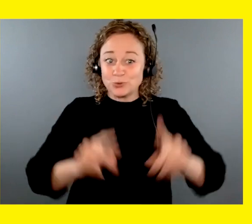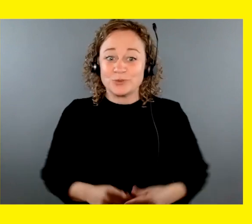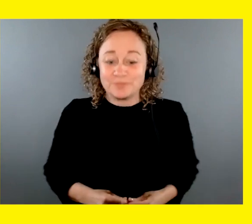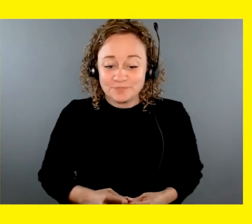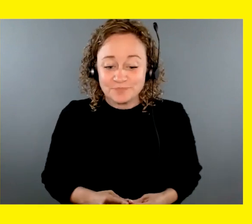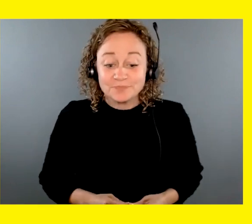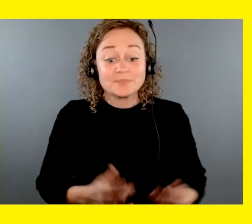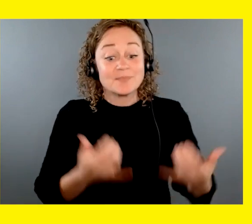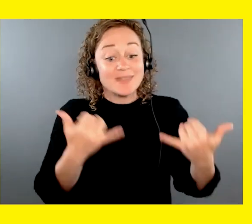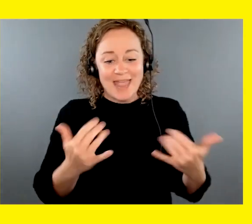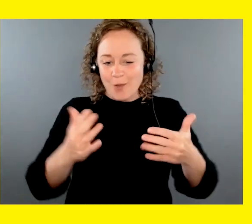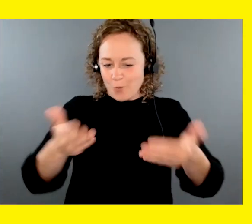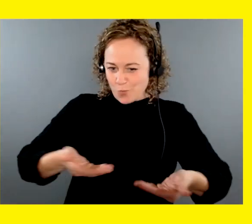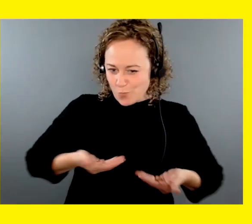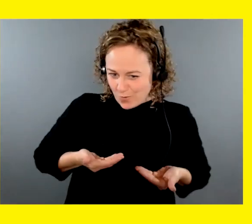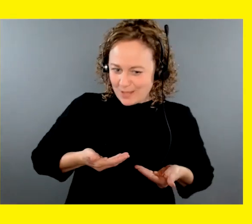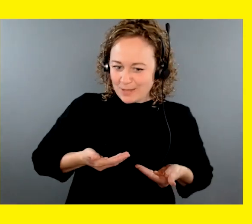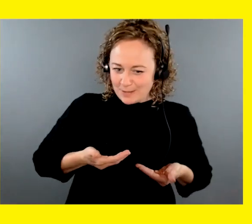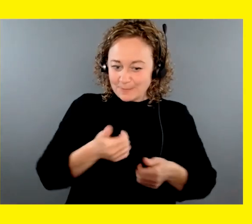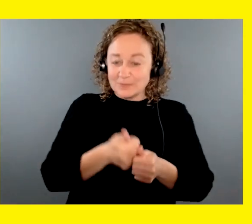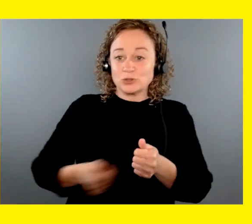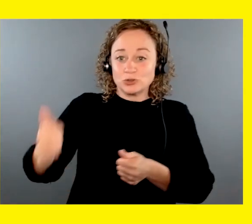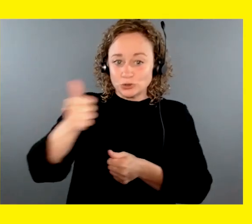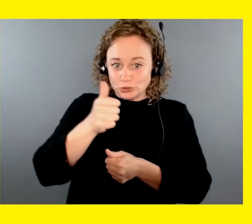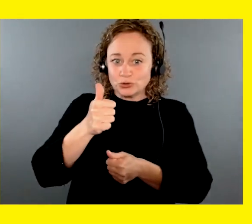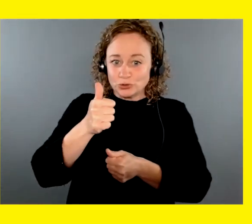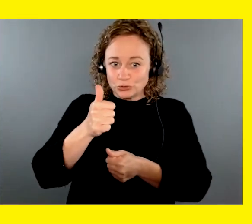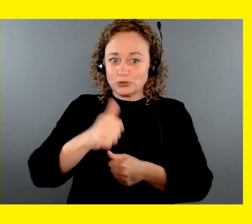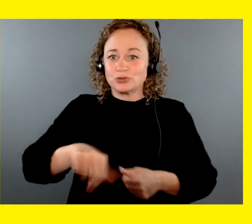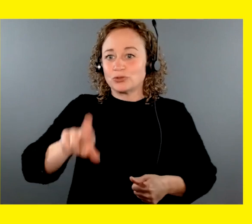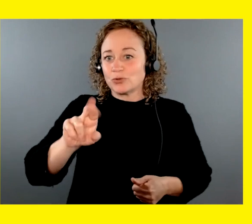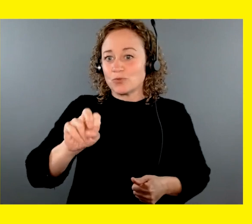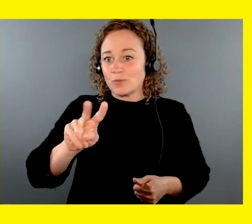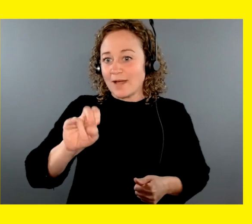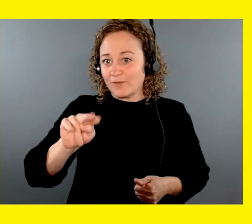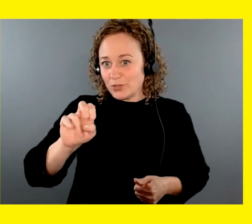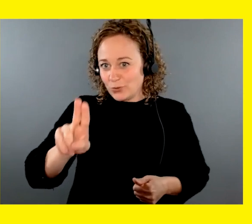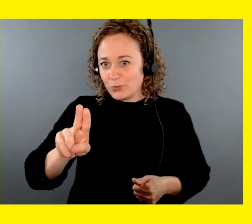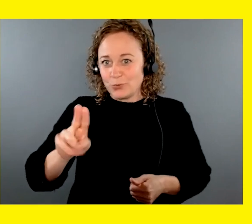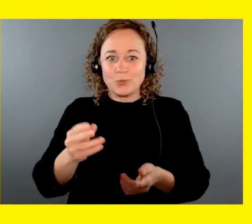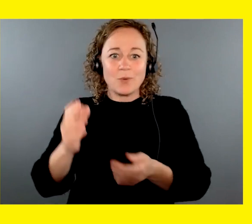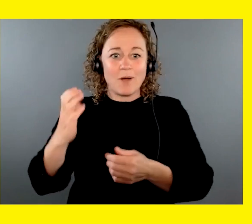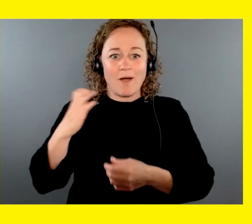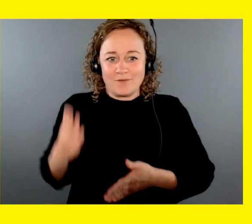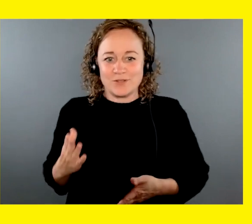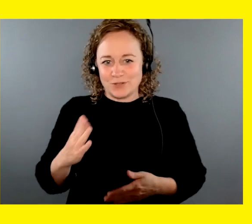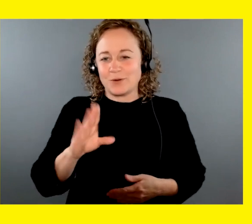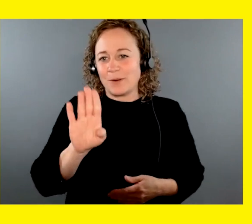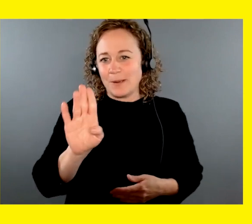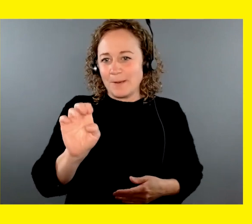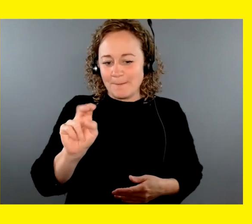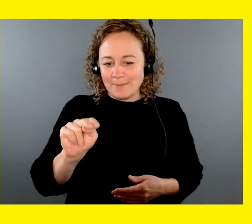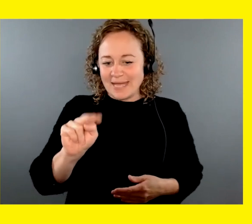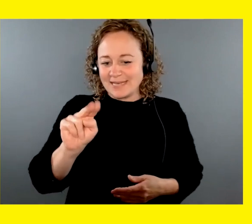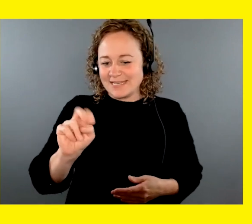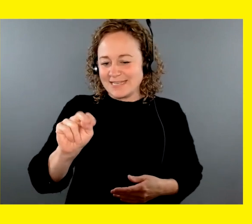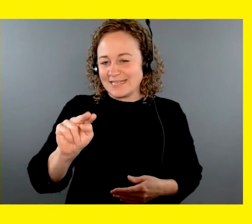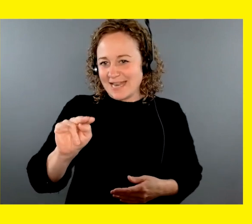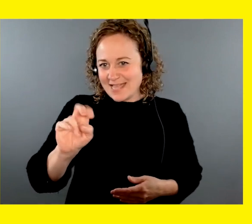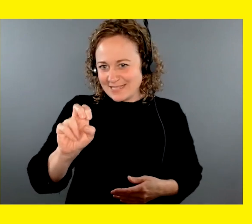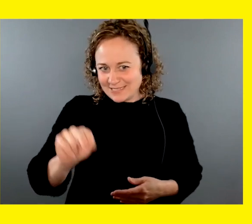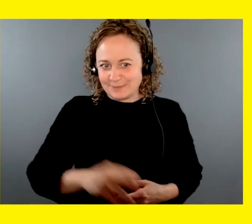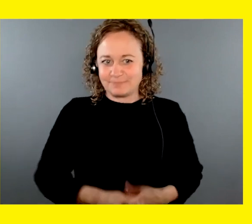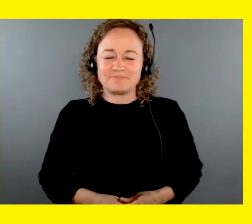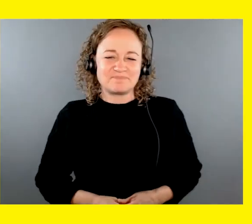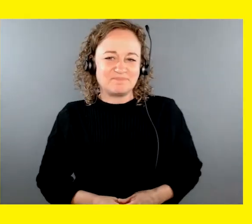now, I'd like to welcome CNIB's Chief Revenue Officer, Gary Nensen. Well, thank you, Ben. And hi, everyone. And congratulations to all of today's